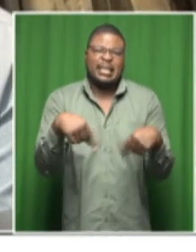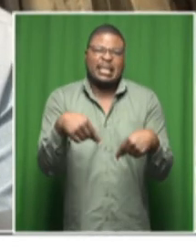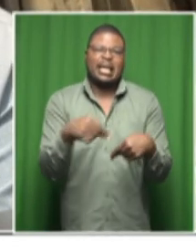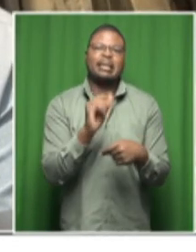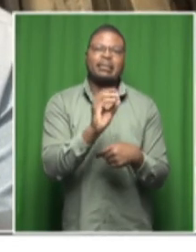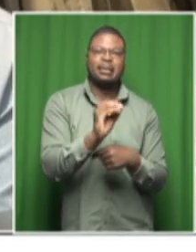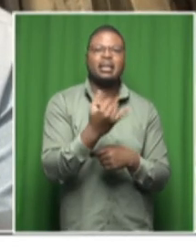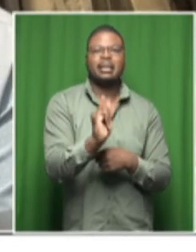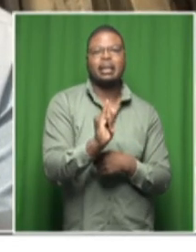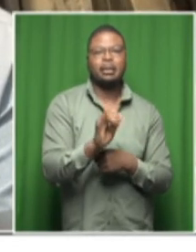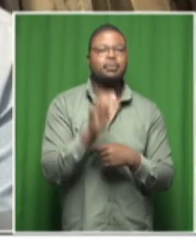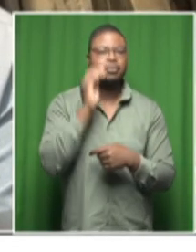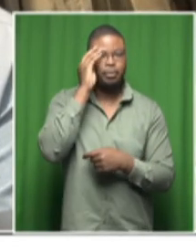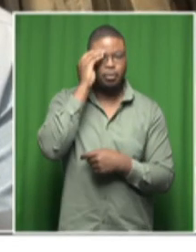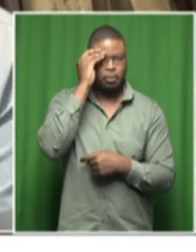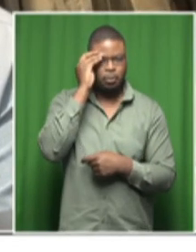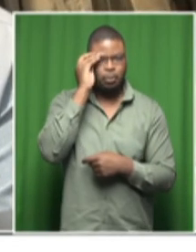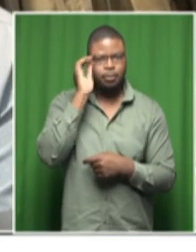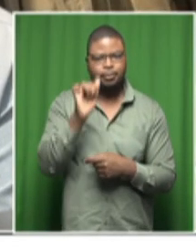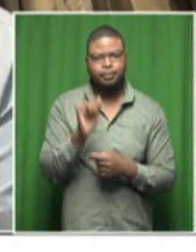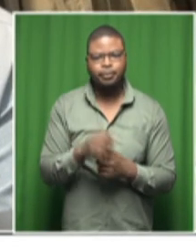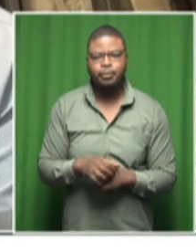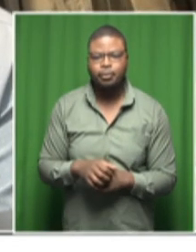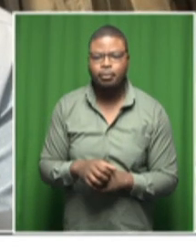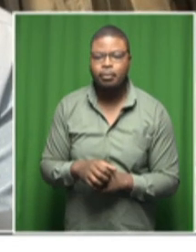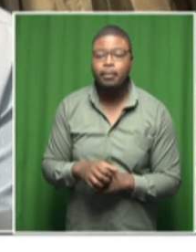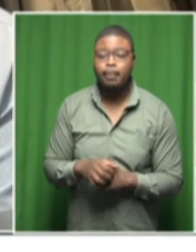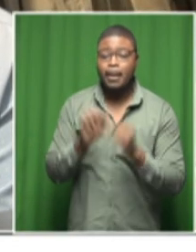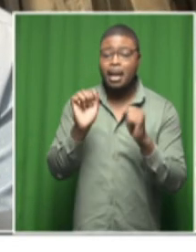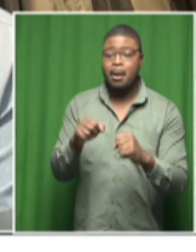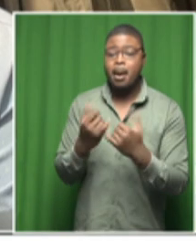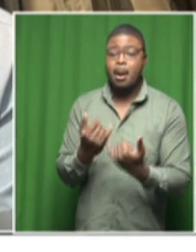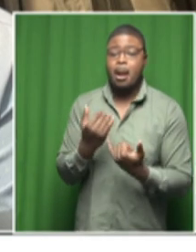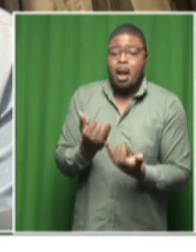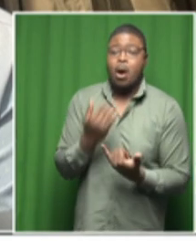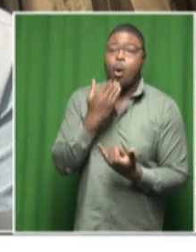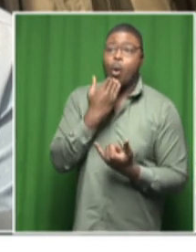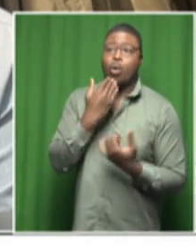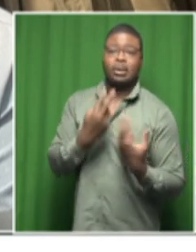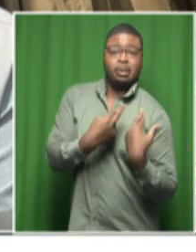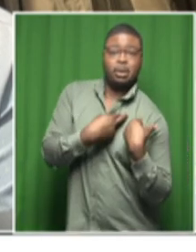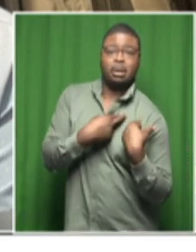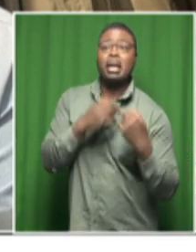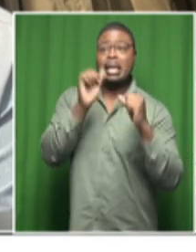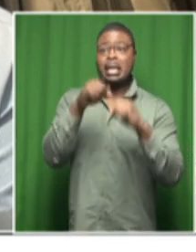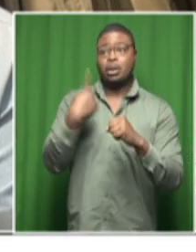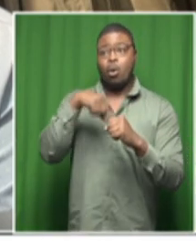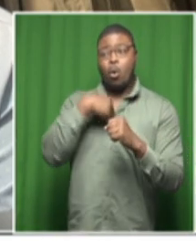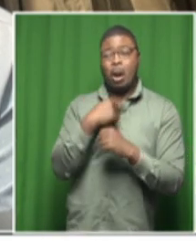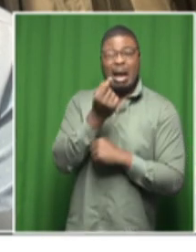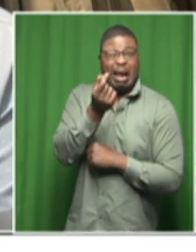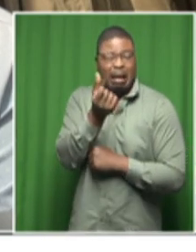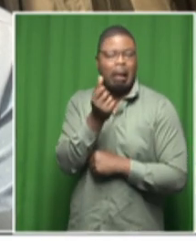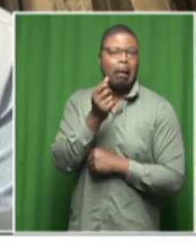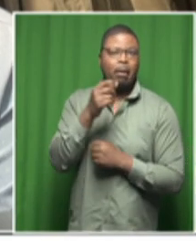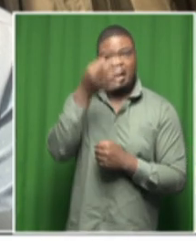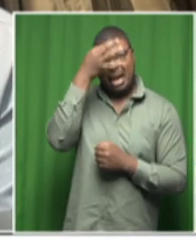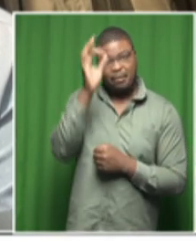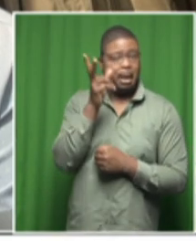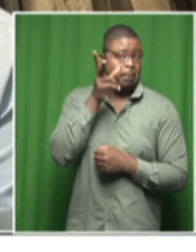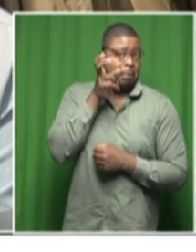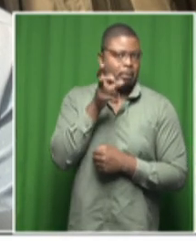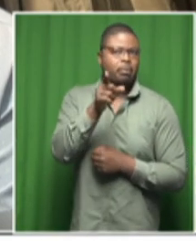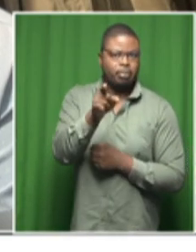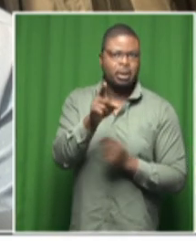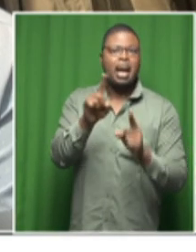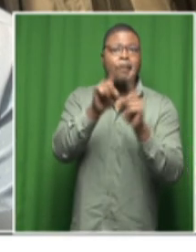of of responsibility for this um we've heard a little bit from government obviously the president is going there um the minister is saying